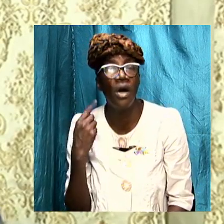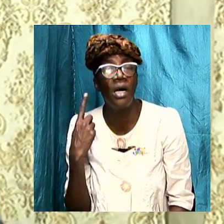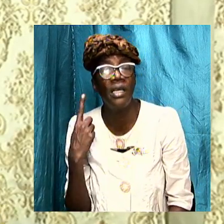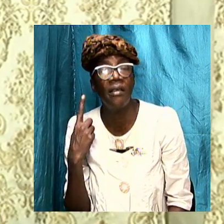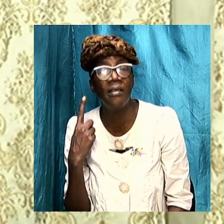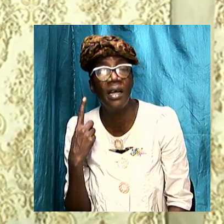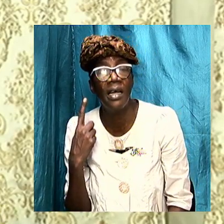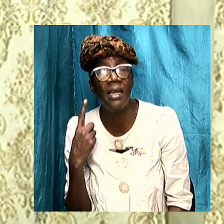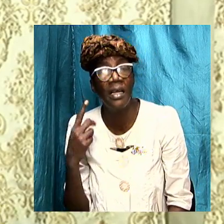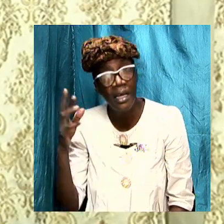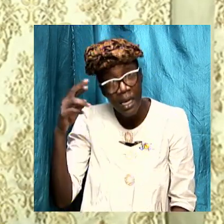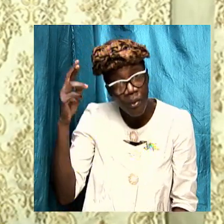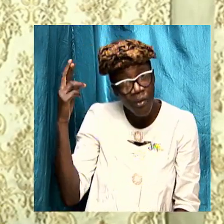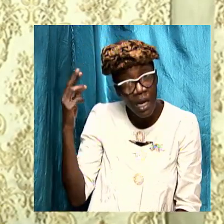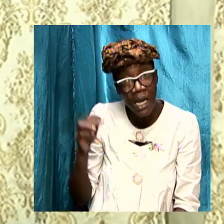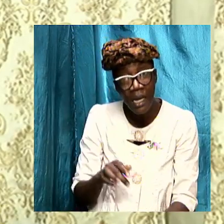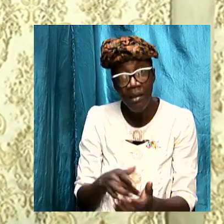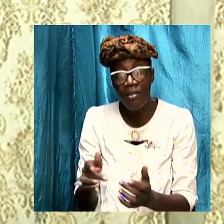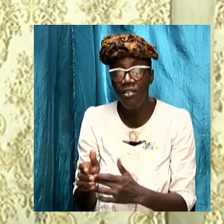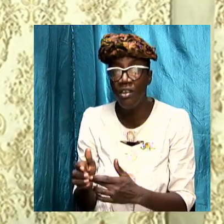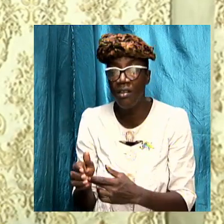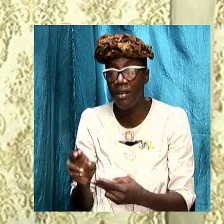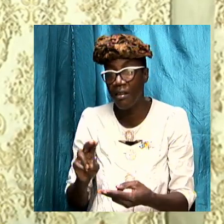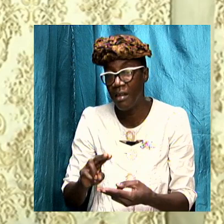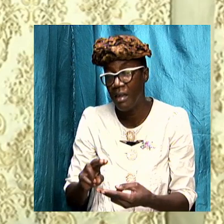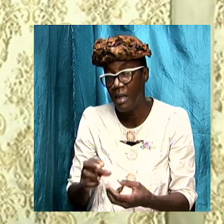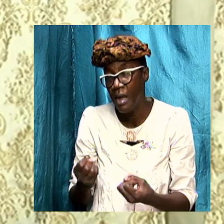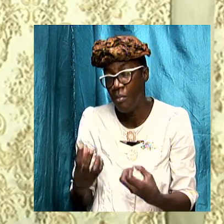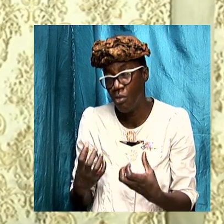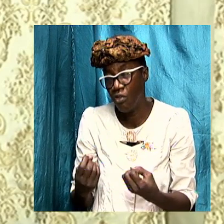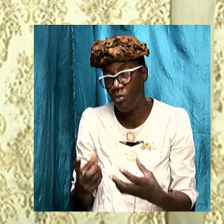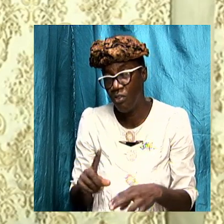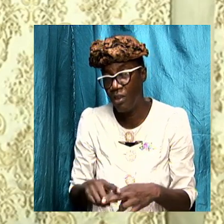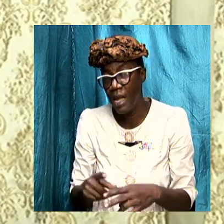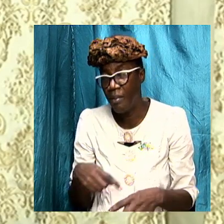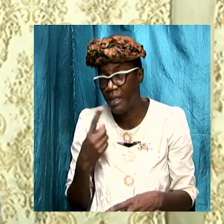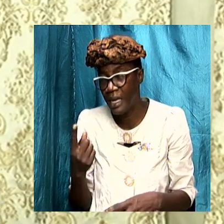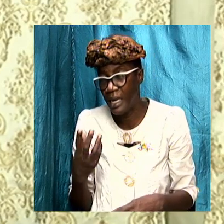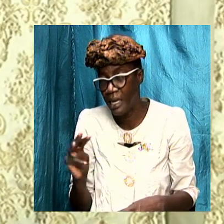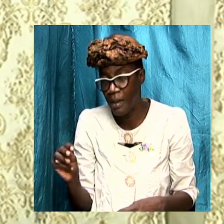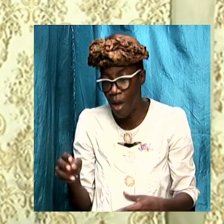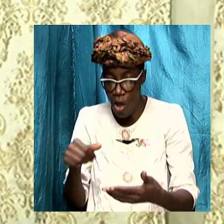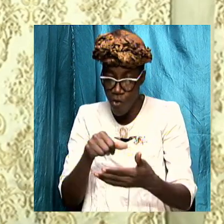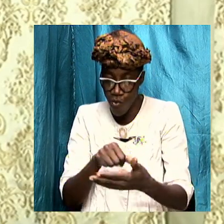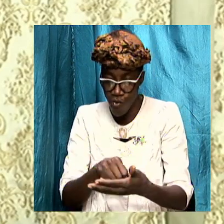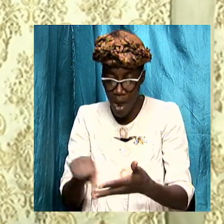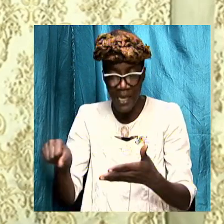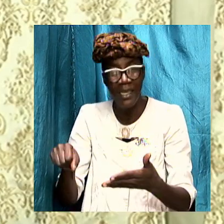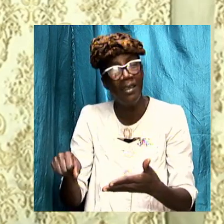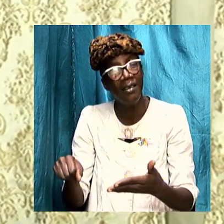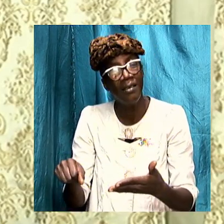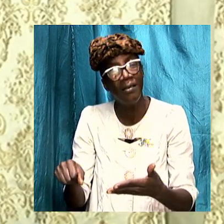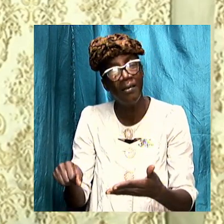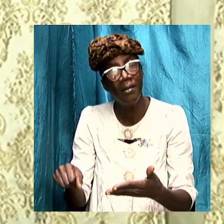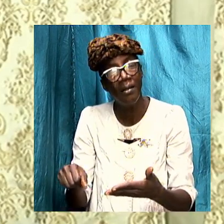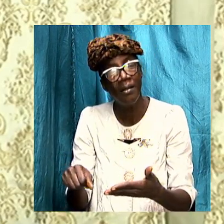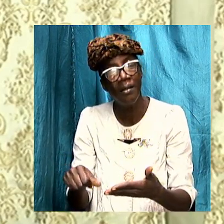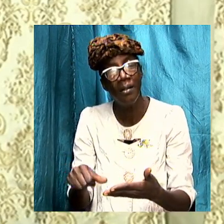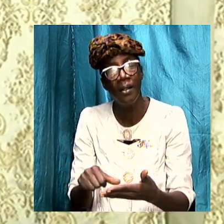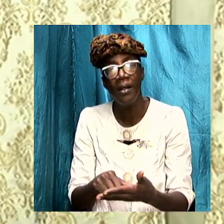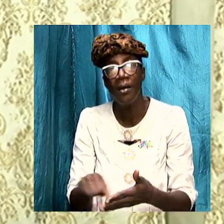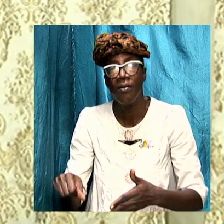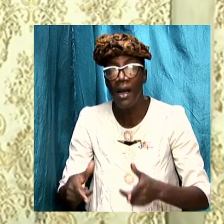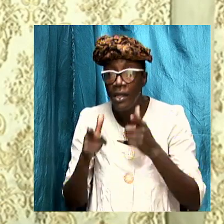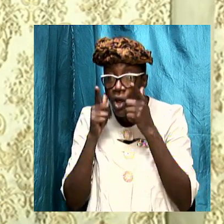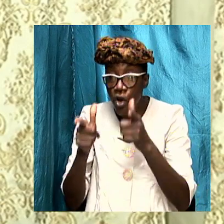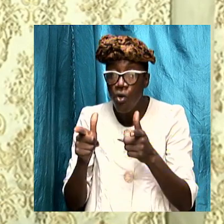I recognize Jesus in a number of instances telling him right and let us look at a few